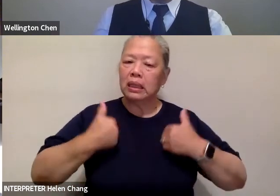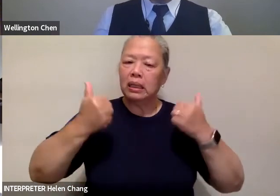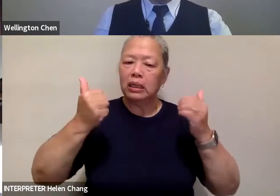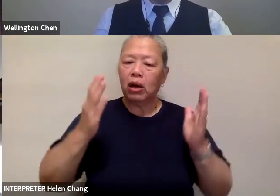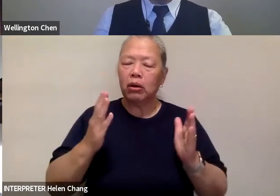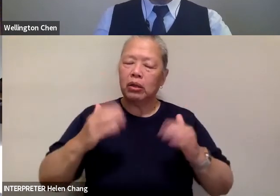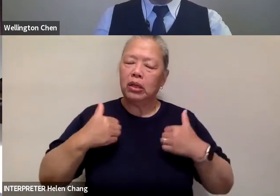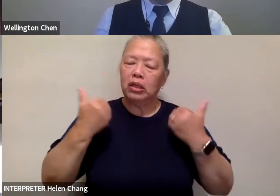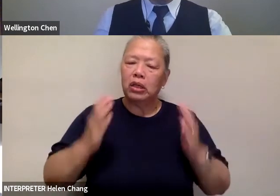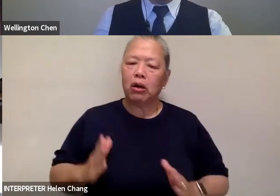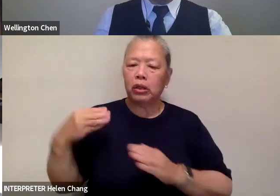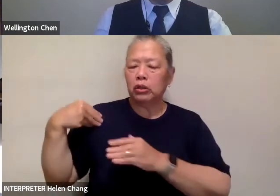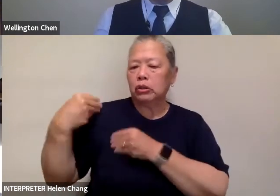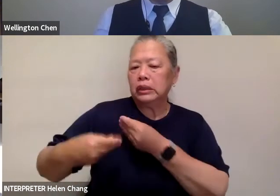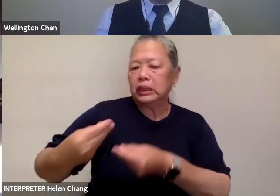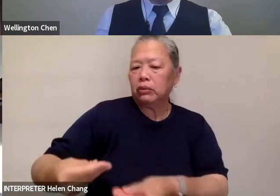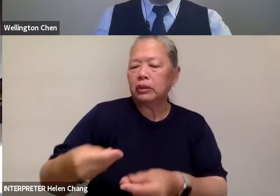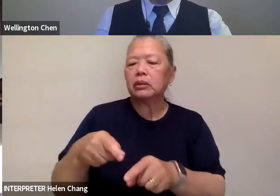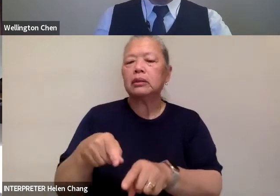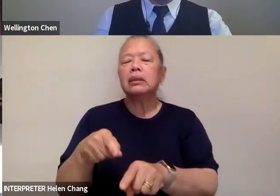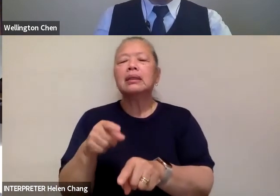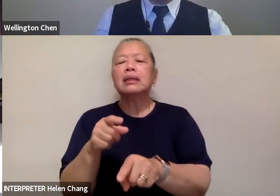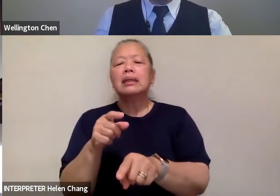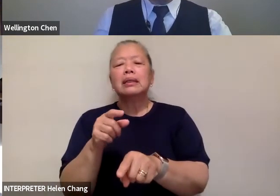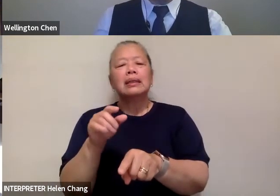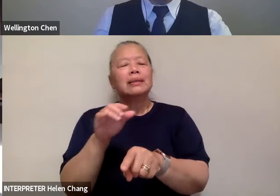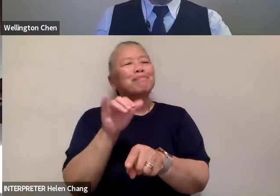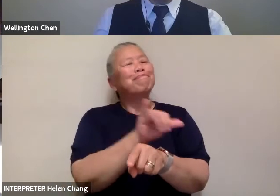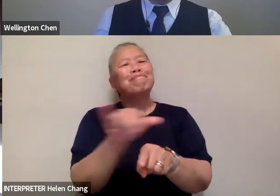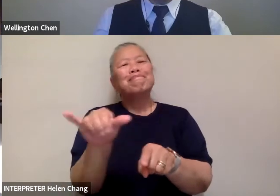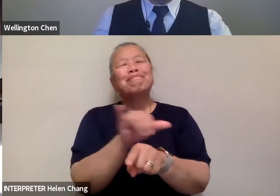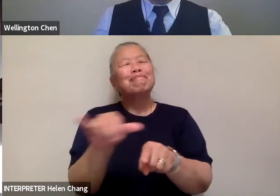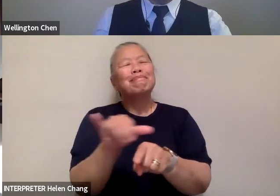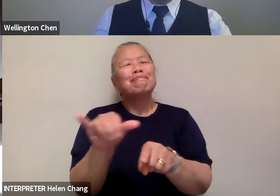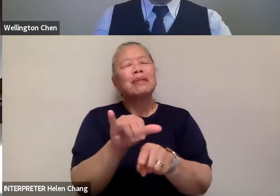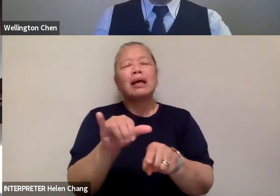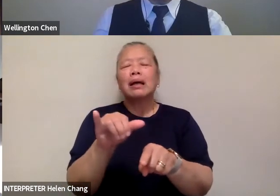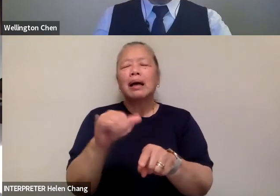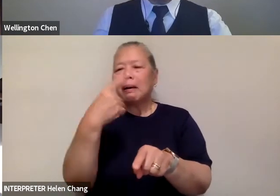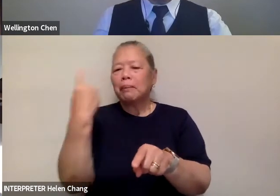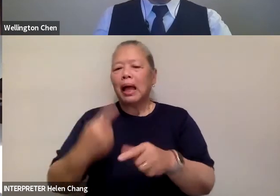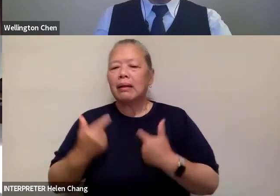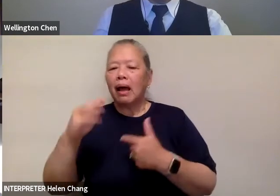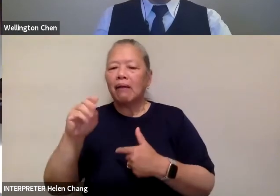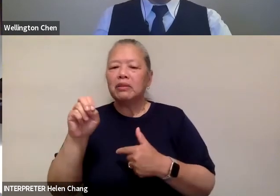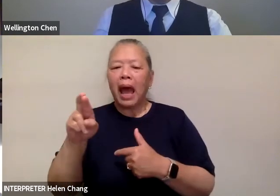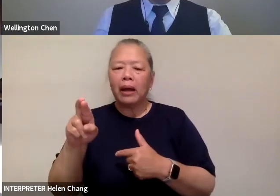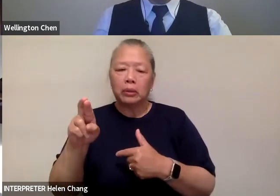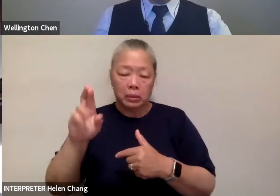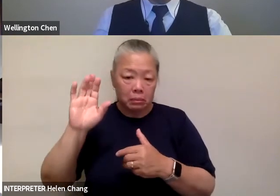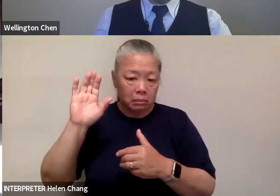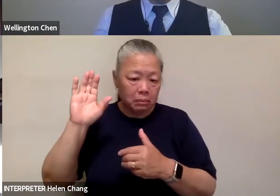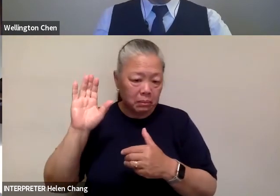hoping similarly like Black Lives Matter movement. That that